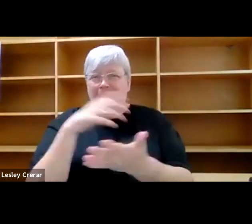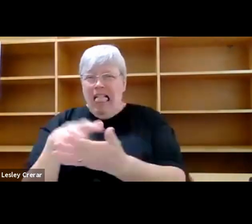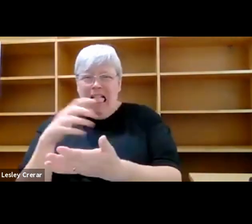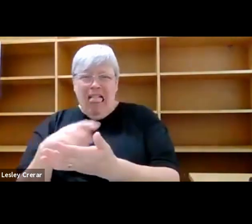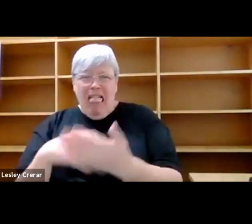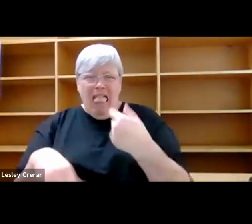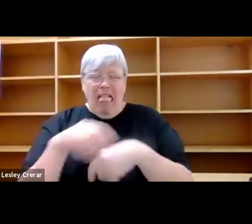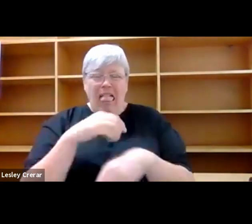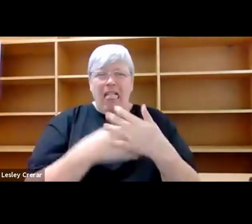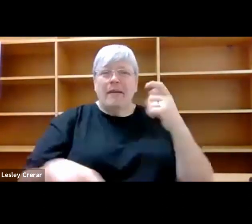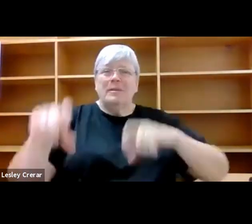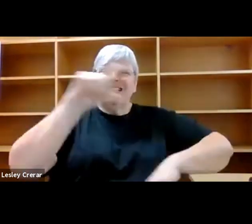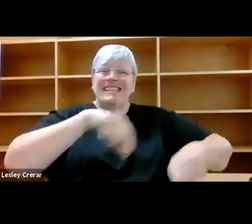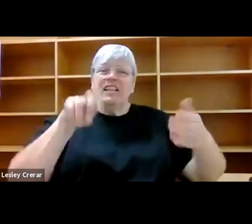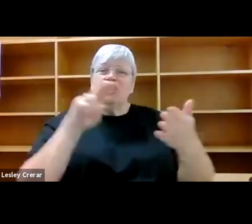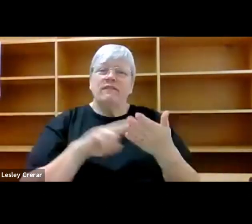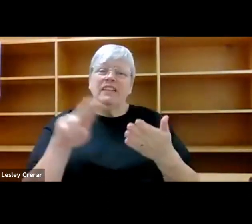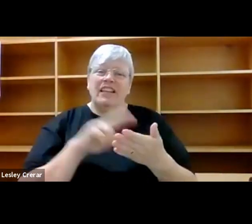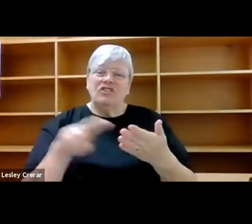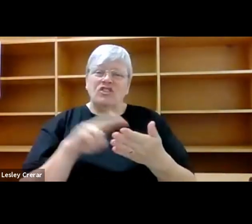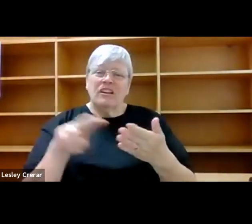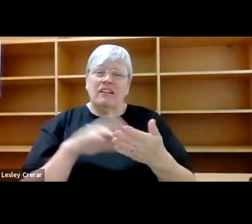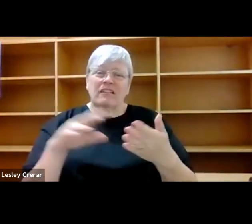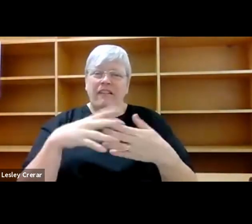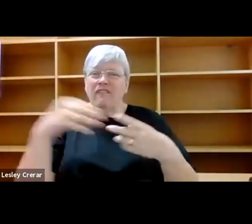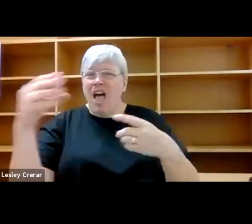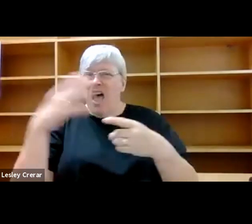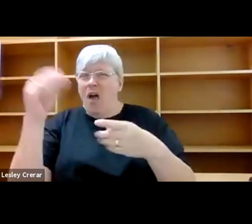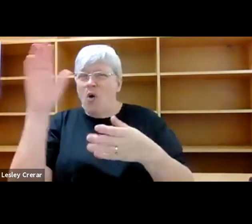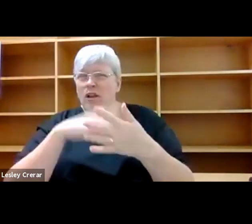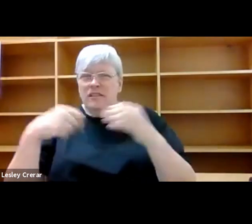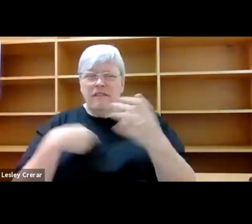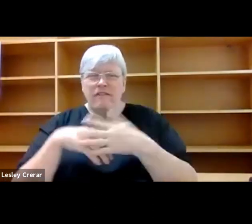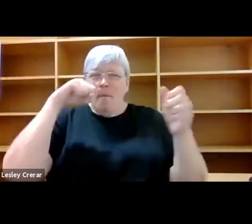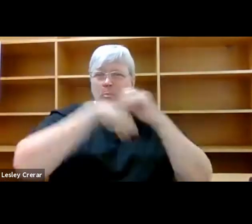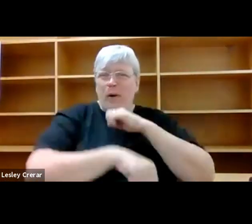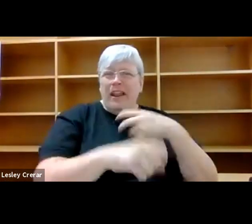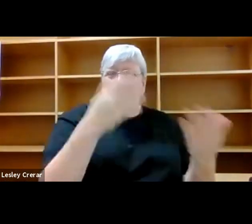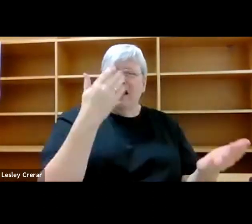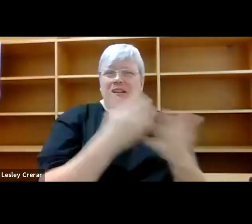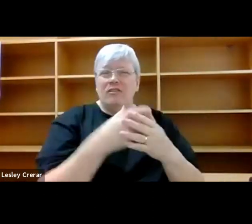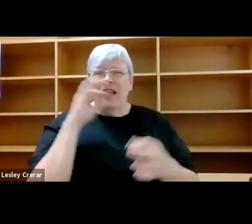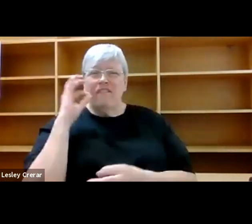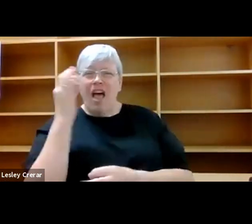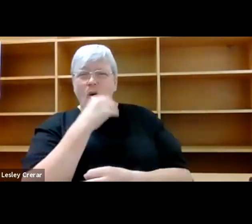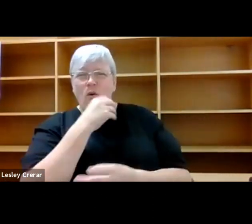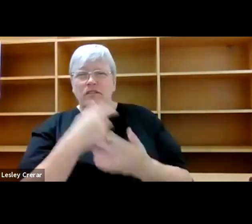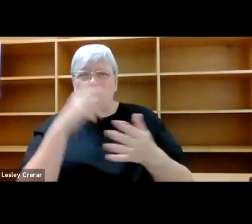themselves. Ferns growing from brick-thick ledges, flowers springing skywards from the joints of old awnings.